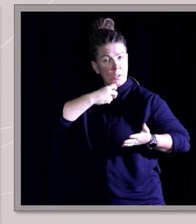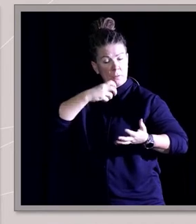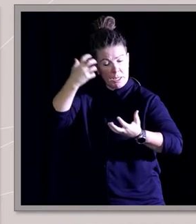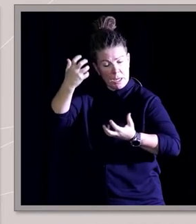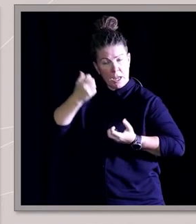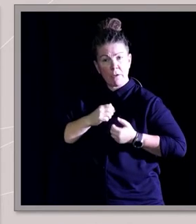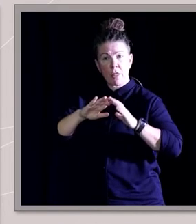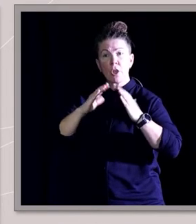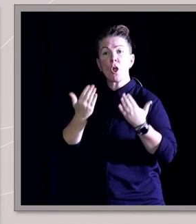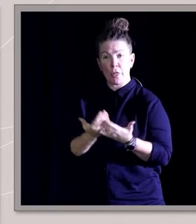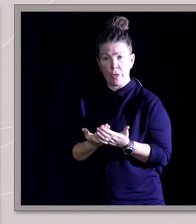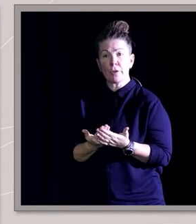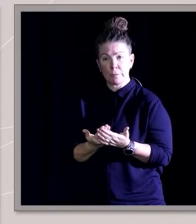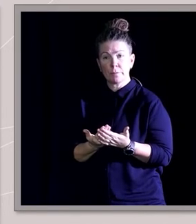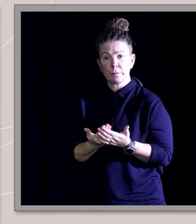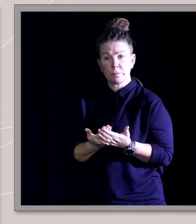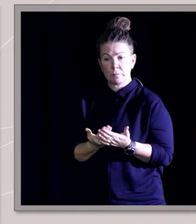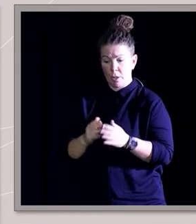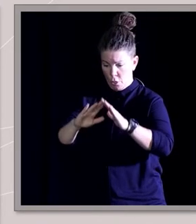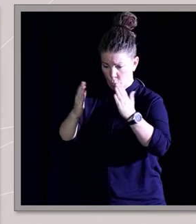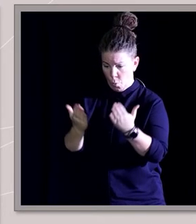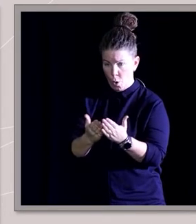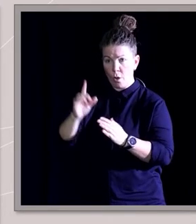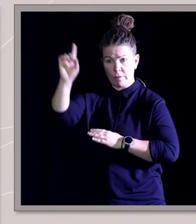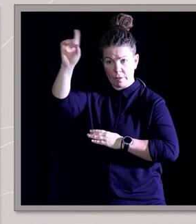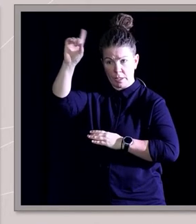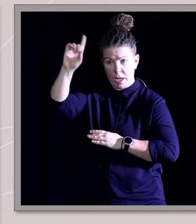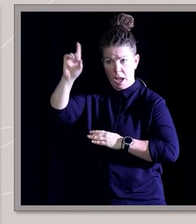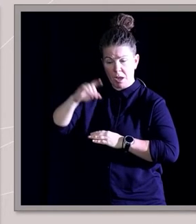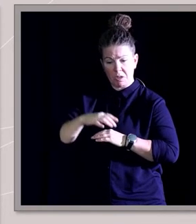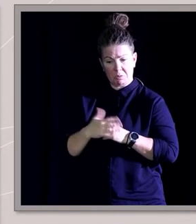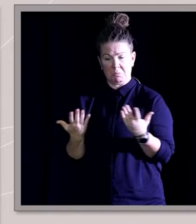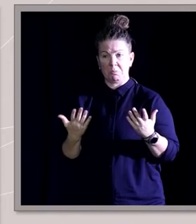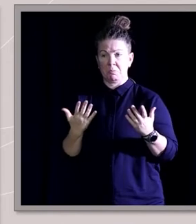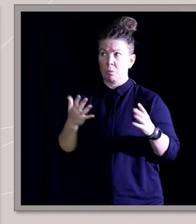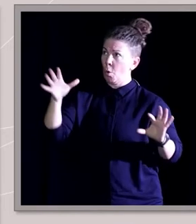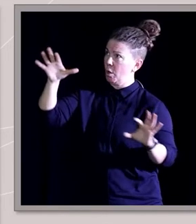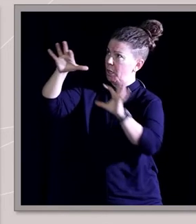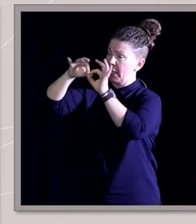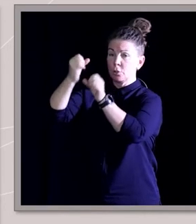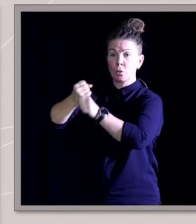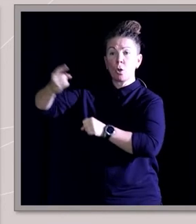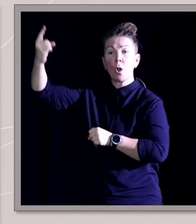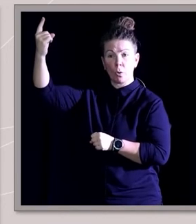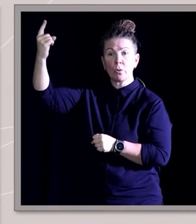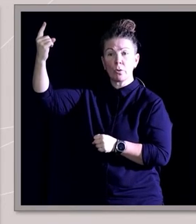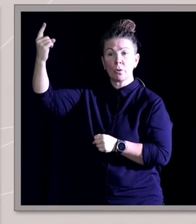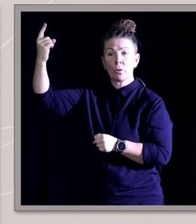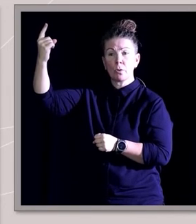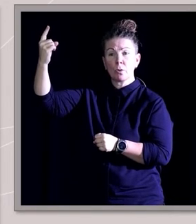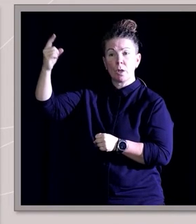and that the things of this world were carnally minded and at enmity with God, and that our focus should be on